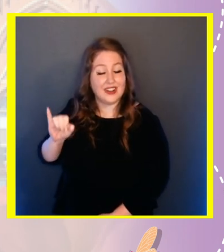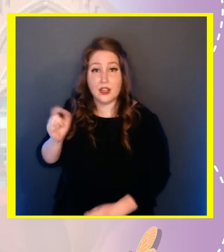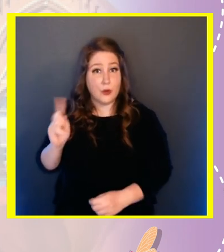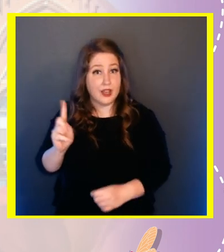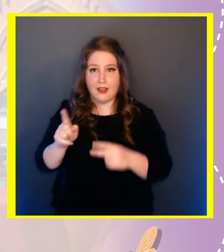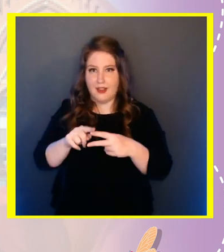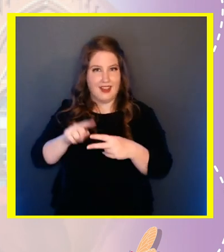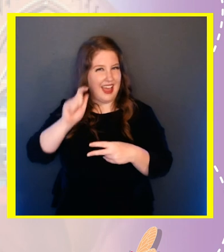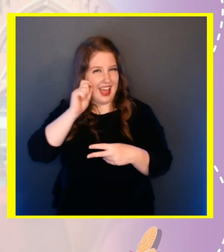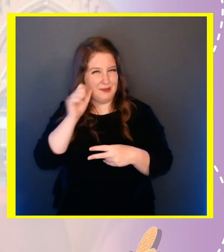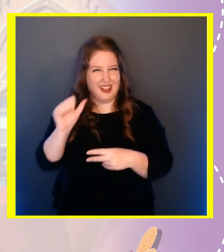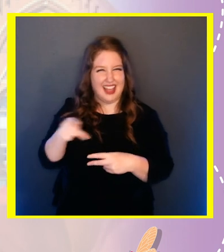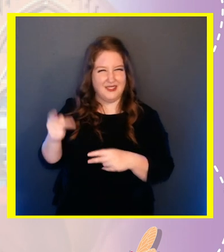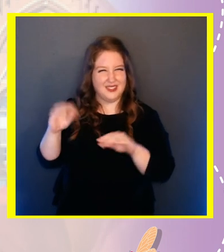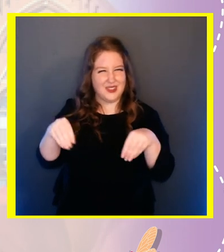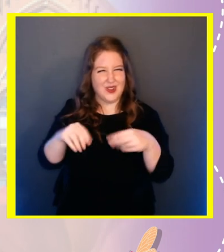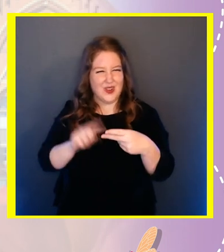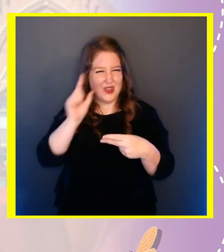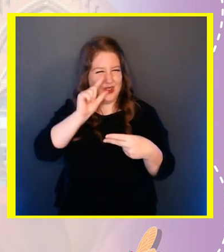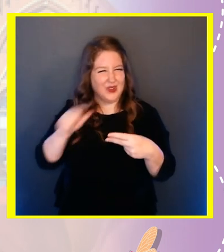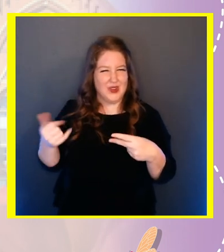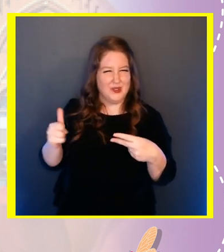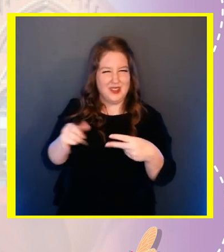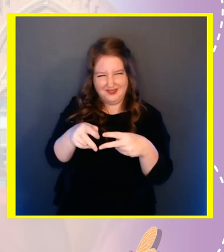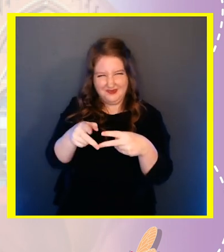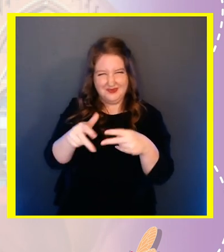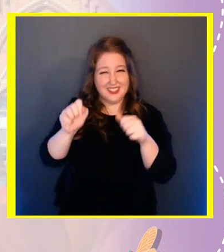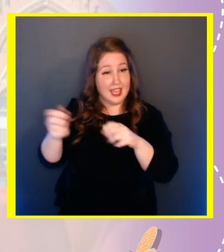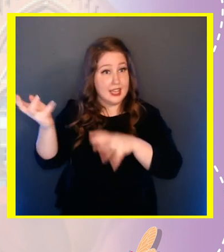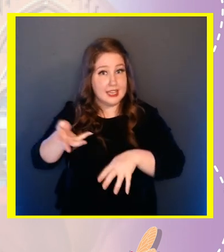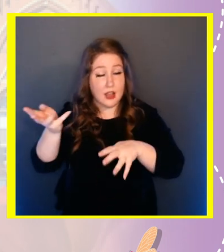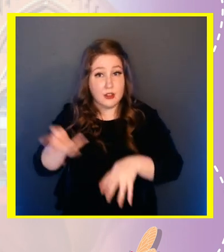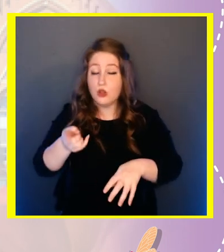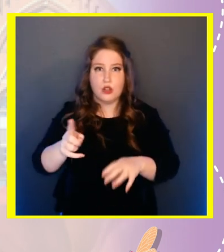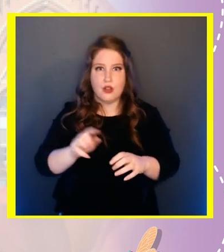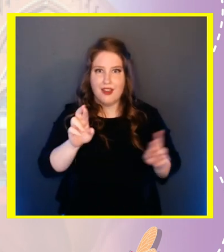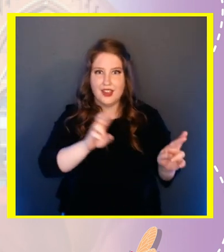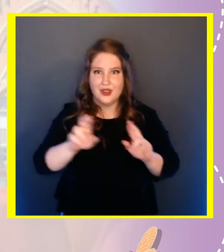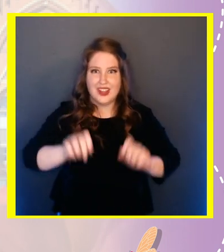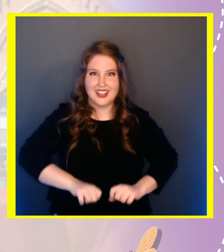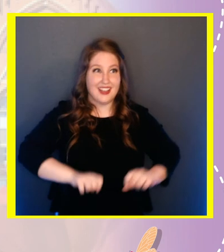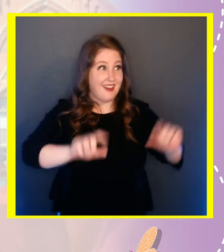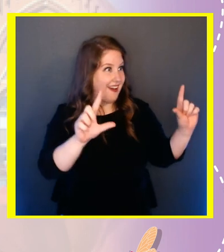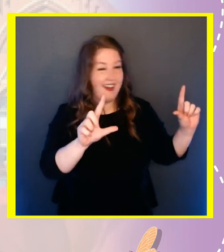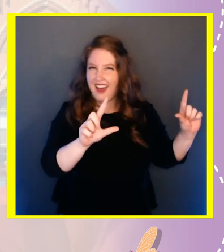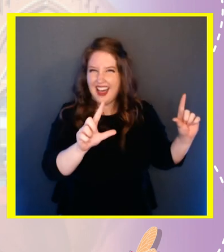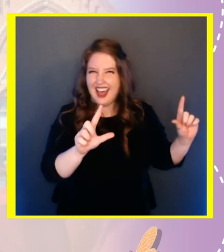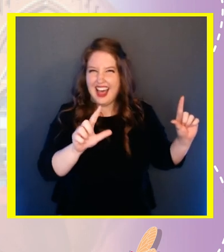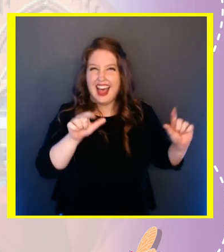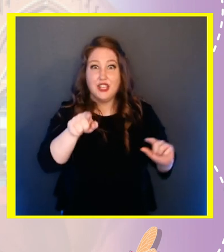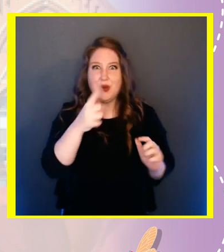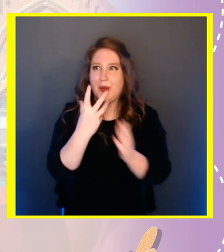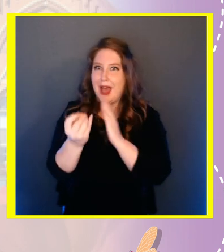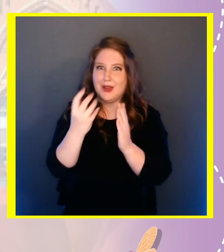Download the free Cicada Safari app from the Apple App Store or Google Play. Once you